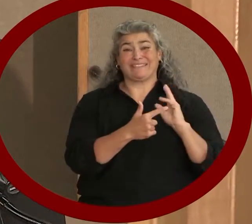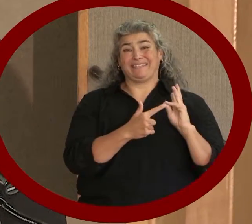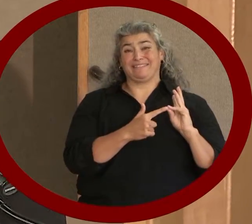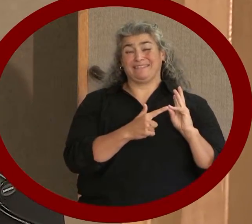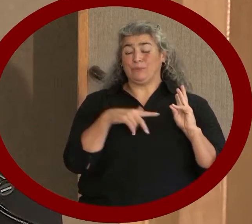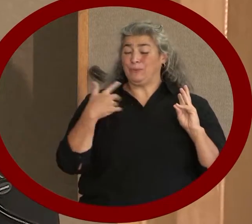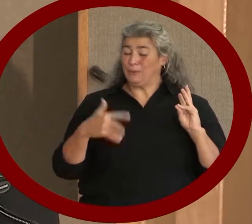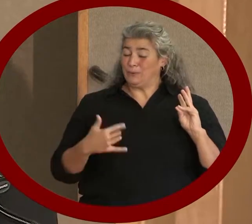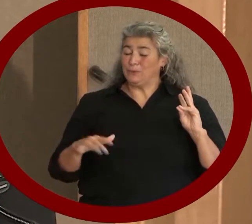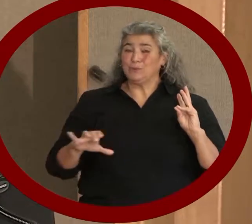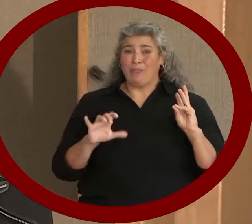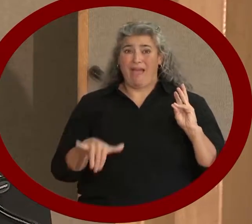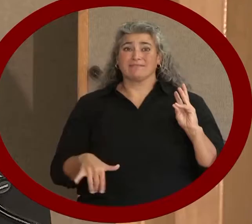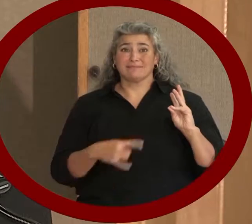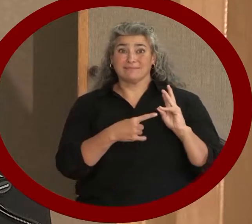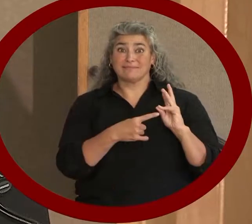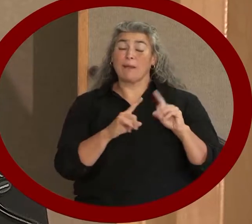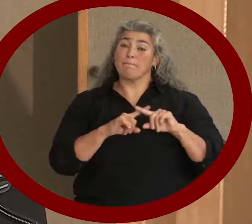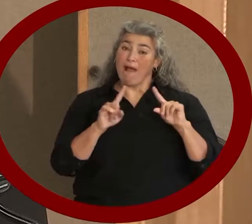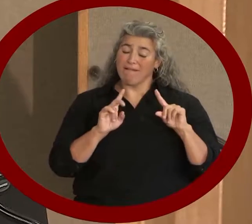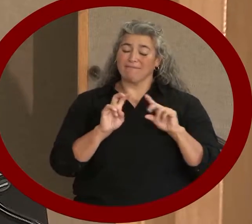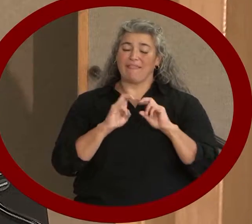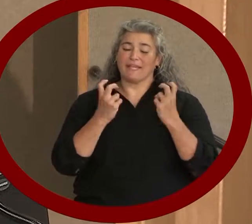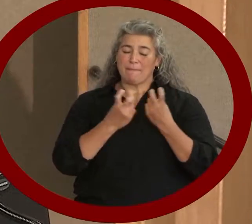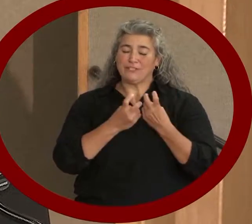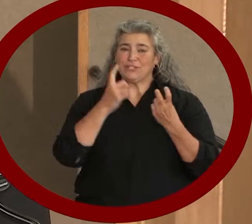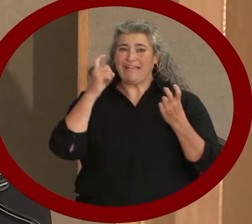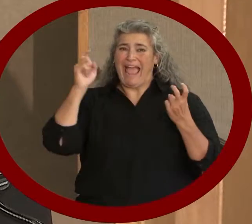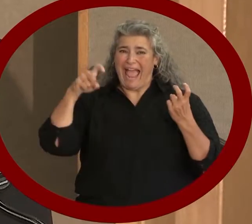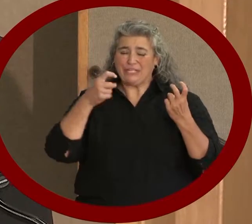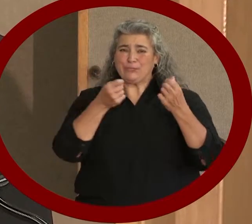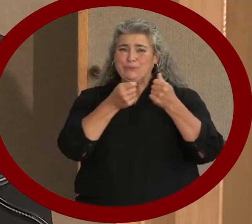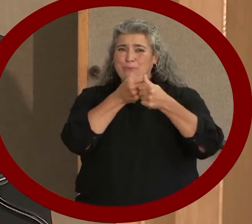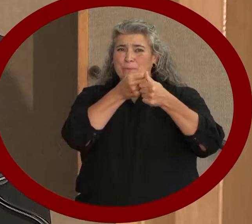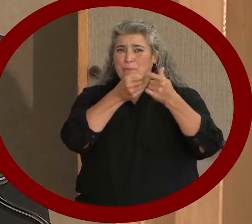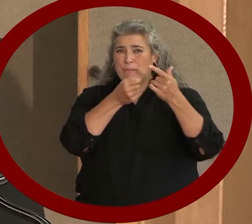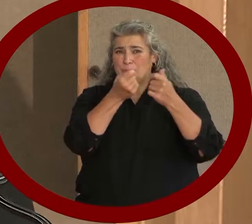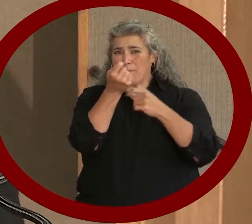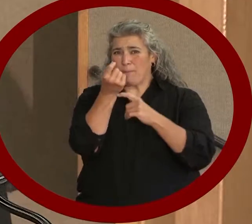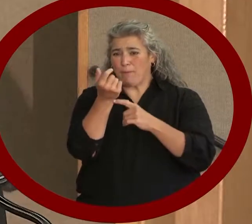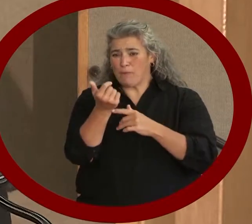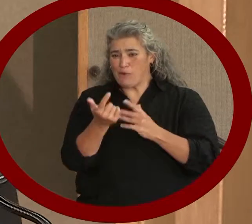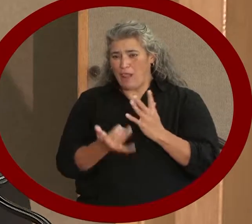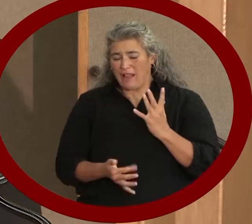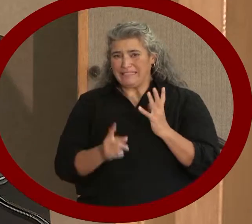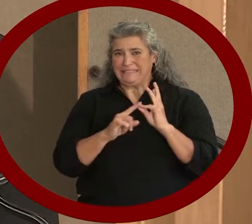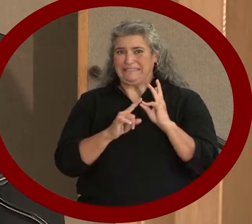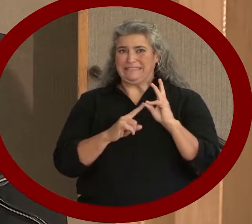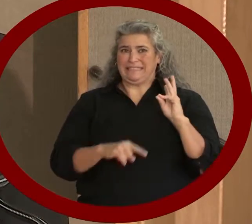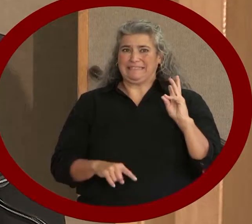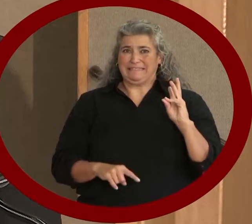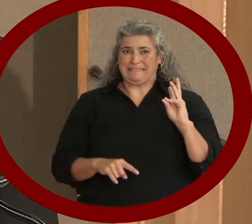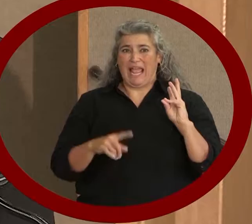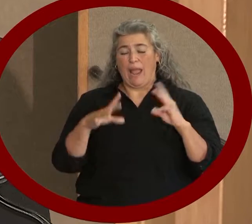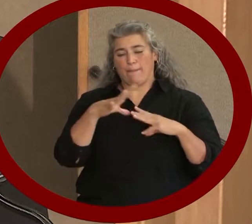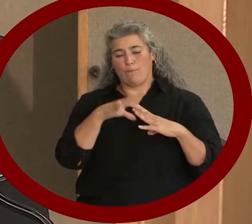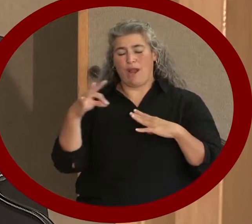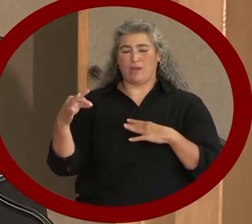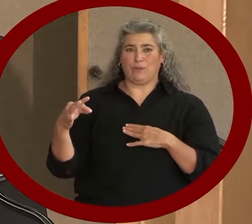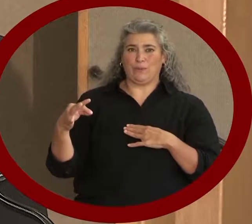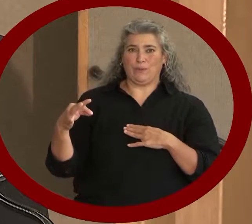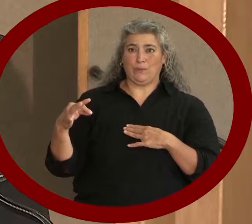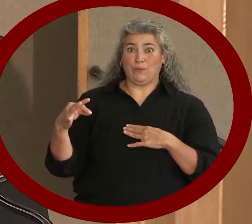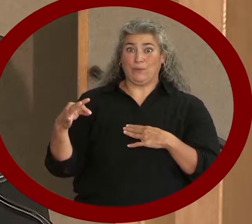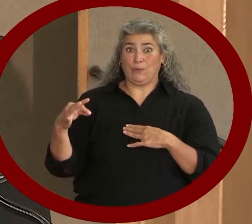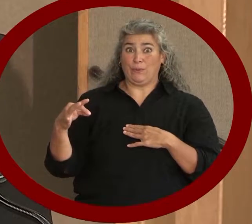Nevertheless, the Commission had to come and make a decision, and they feel rather proud that they were able to whittle it